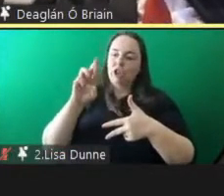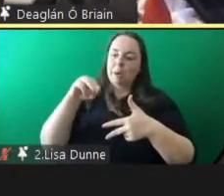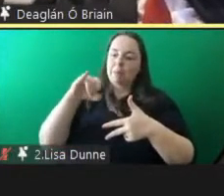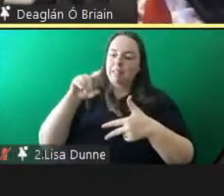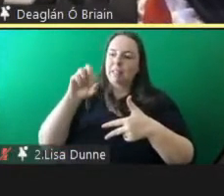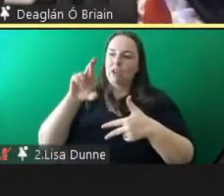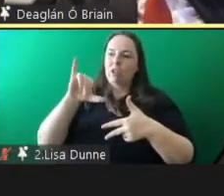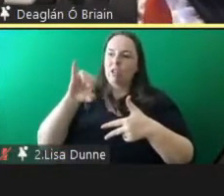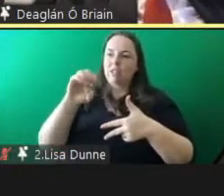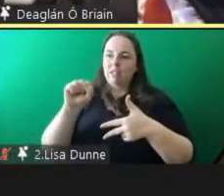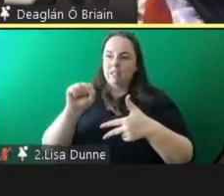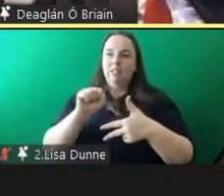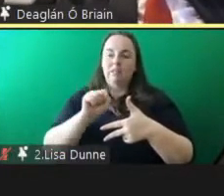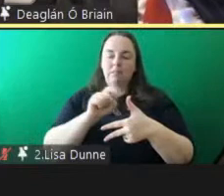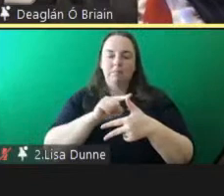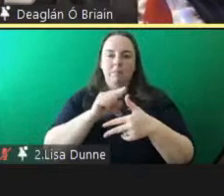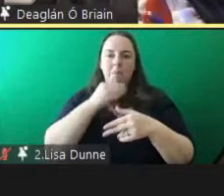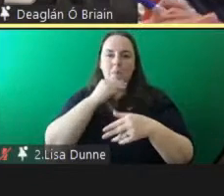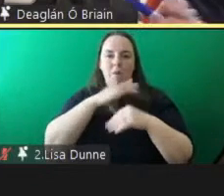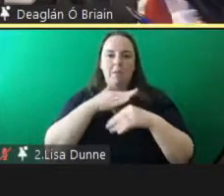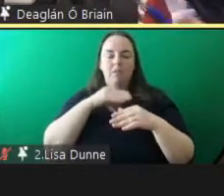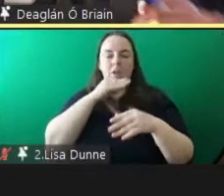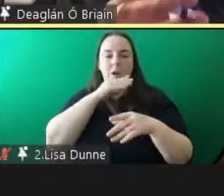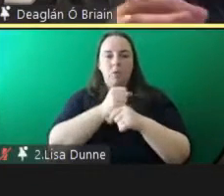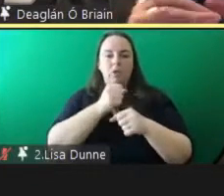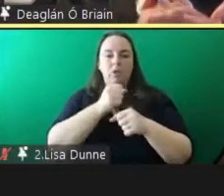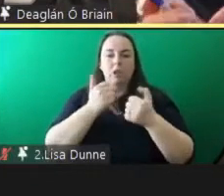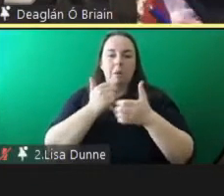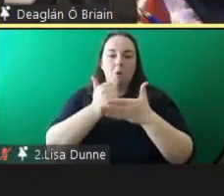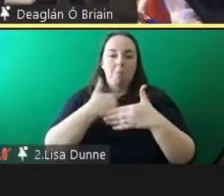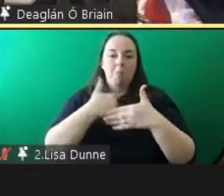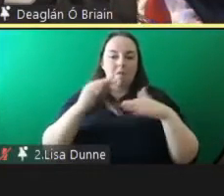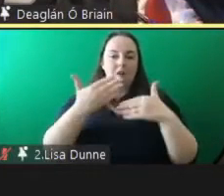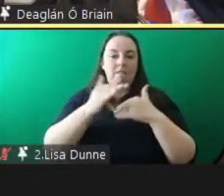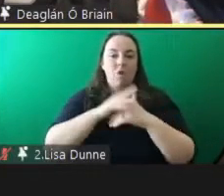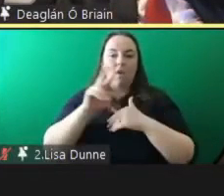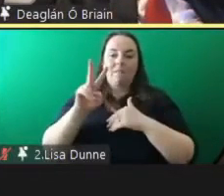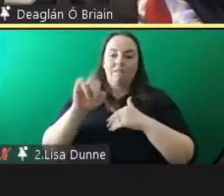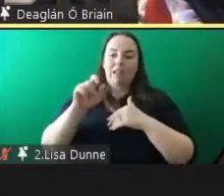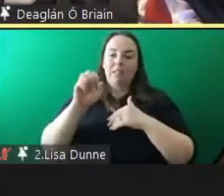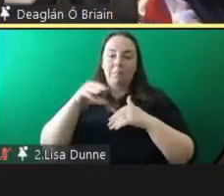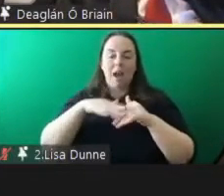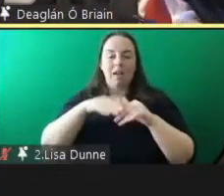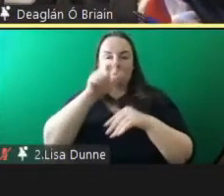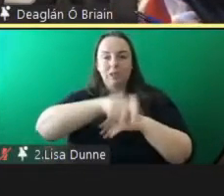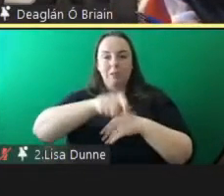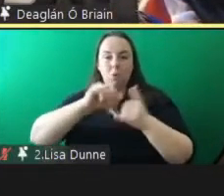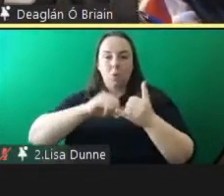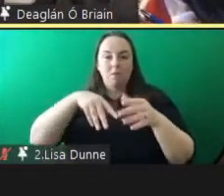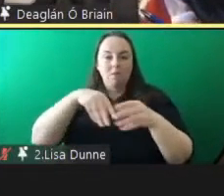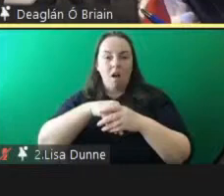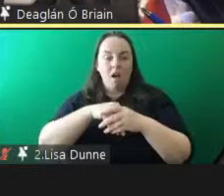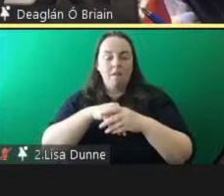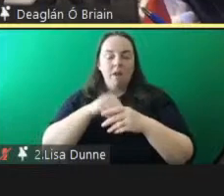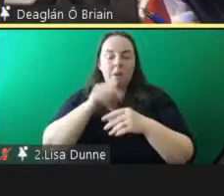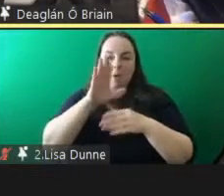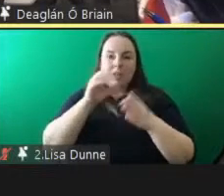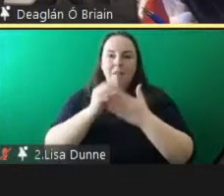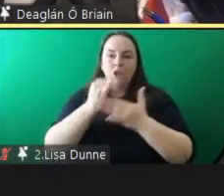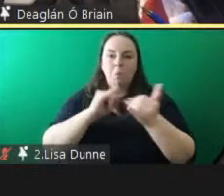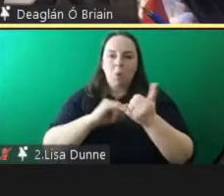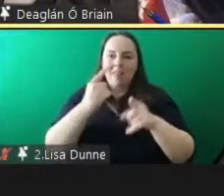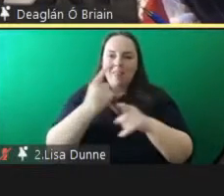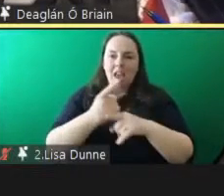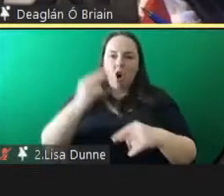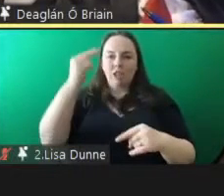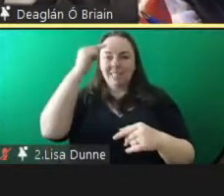that we provide to the victim to the participant in terms of having somebody there who understands the system and